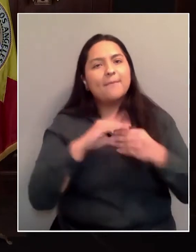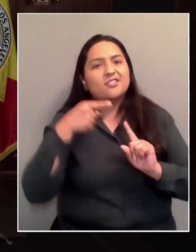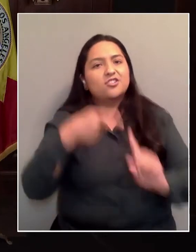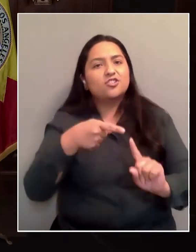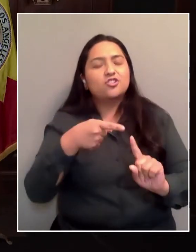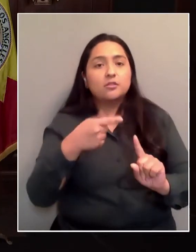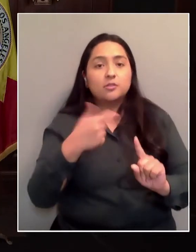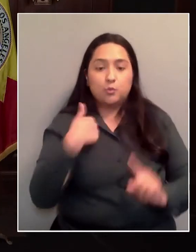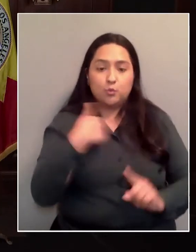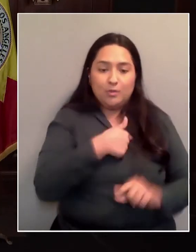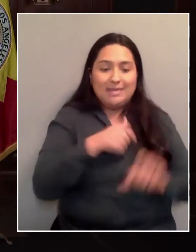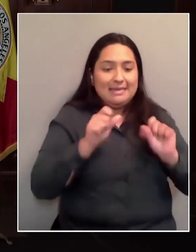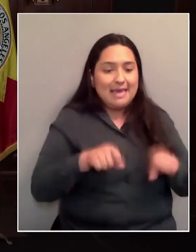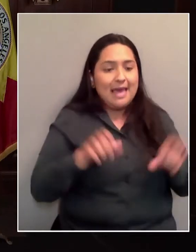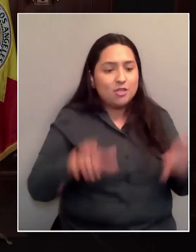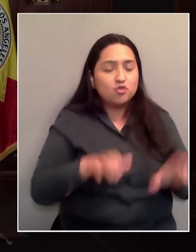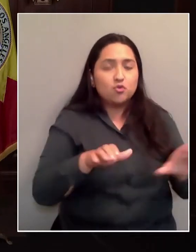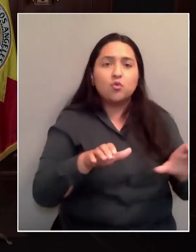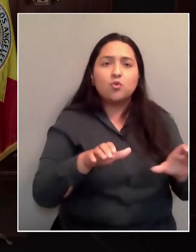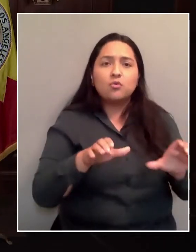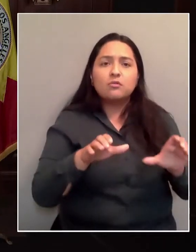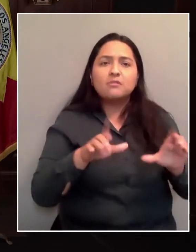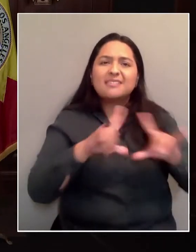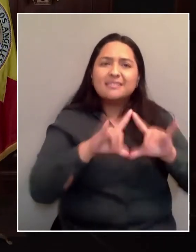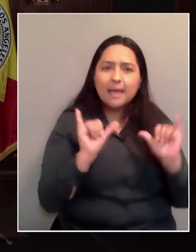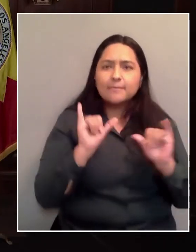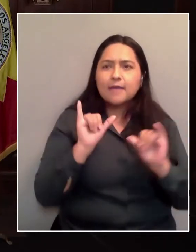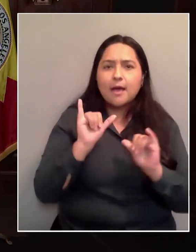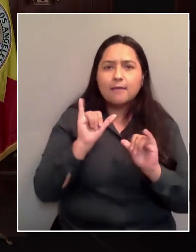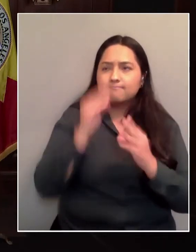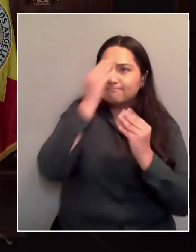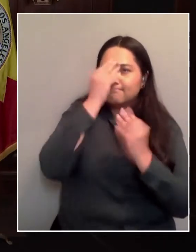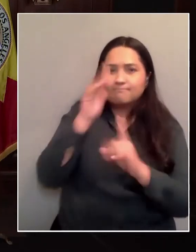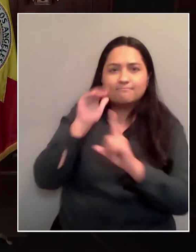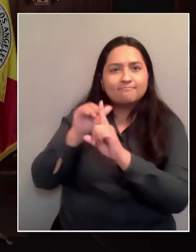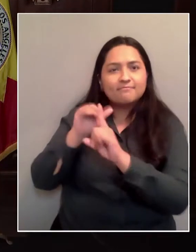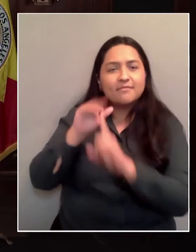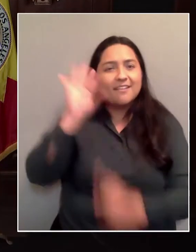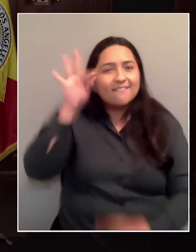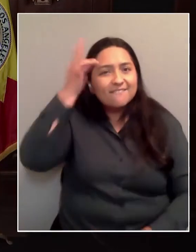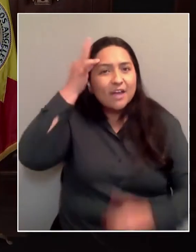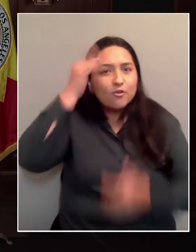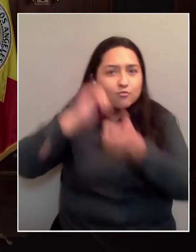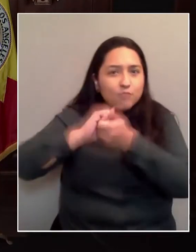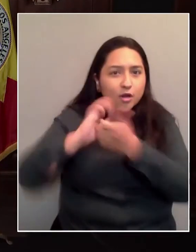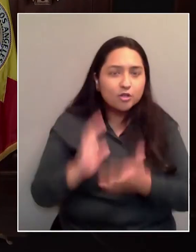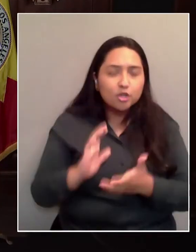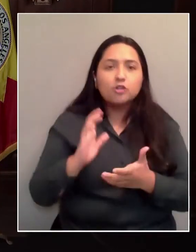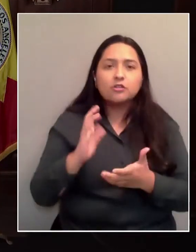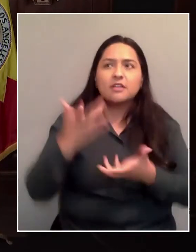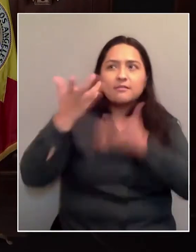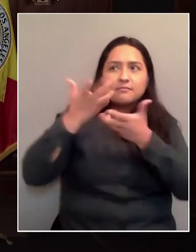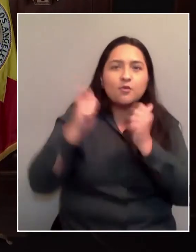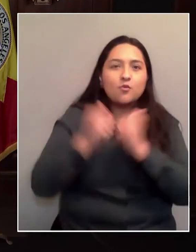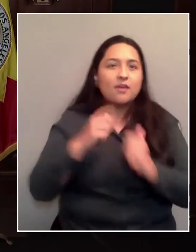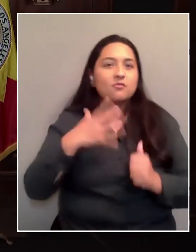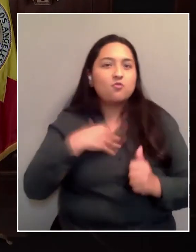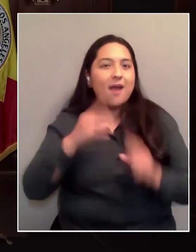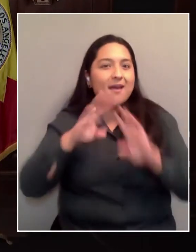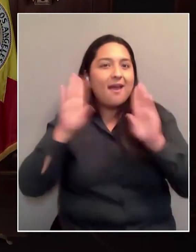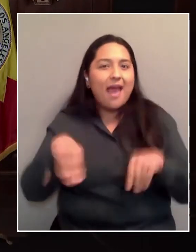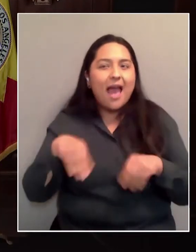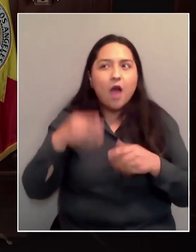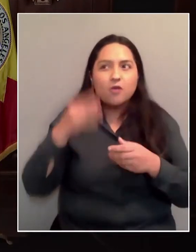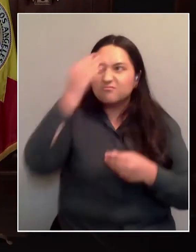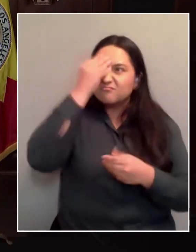powerfully to our federal partners, who I've spoken to the White House about this program, both Project Room Key and Home Key, which they're excited to look